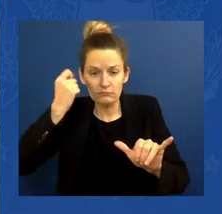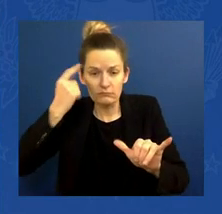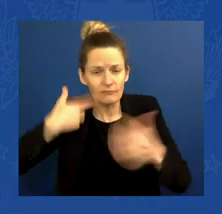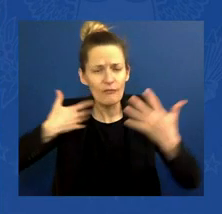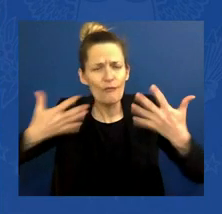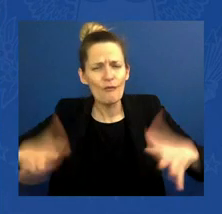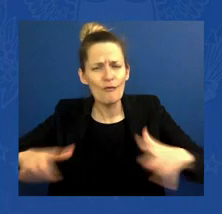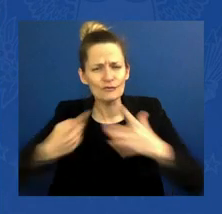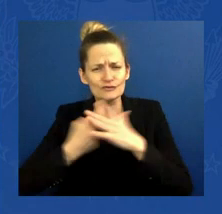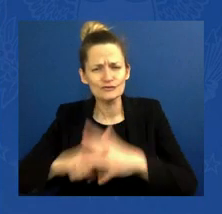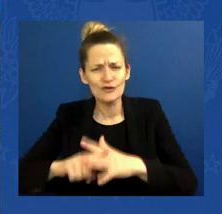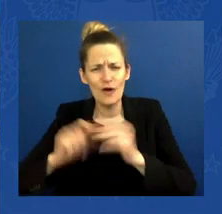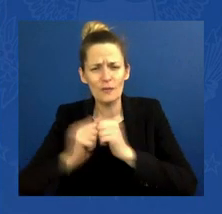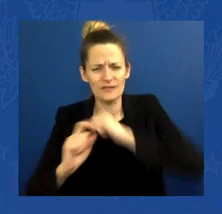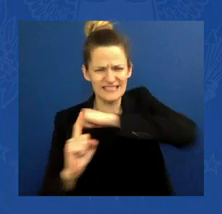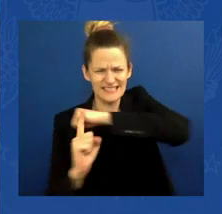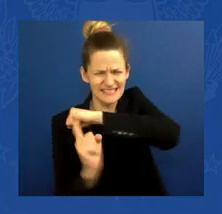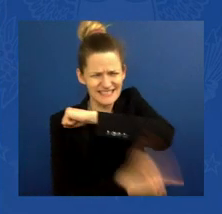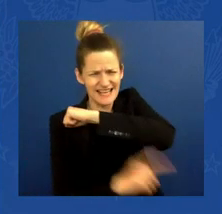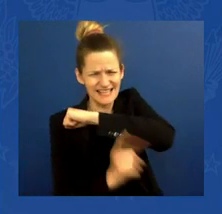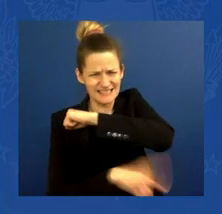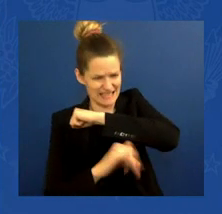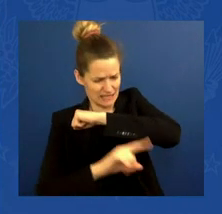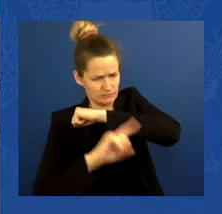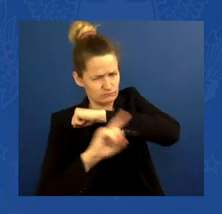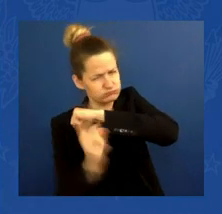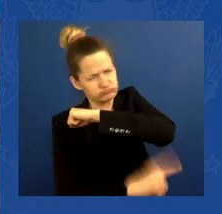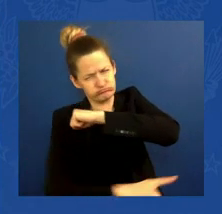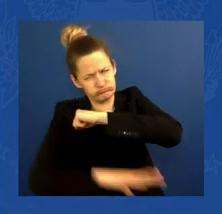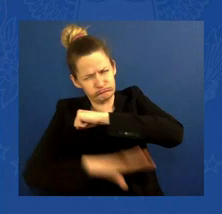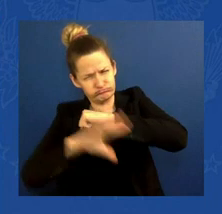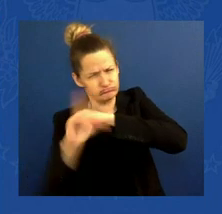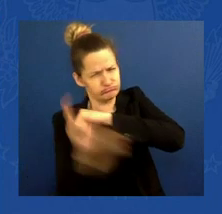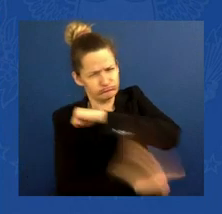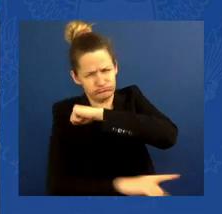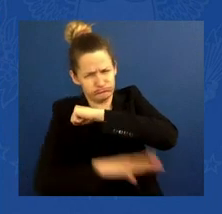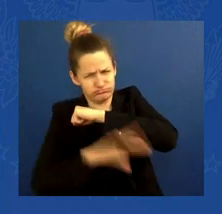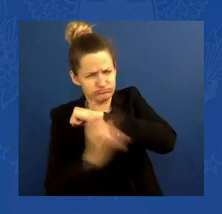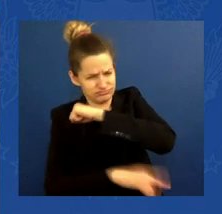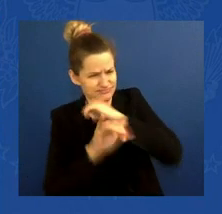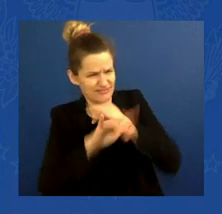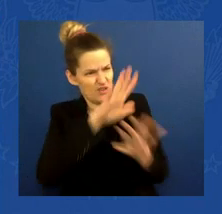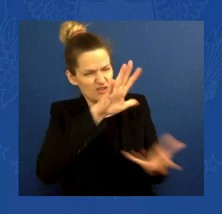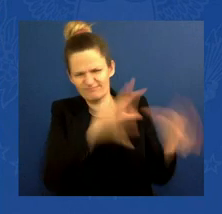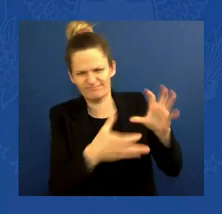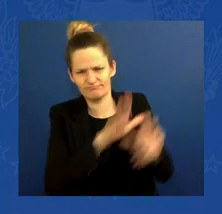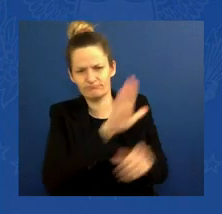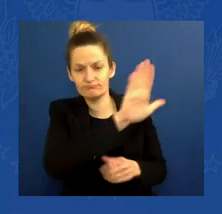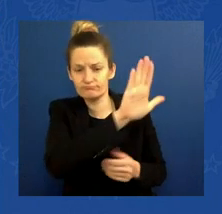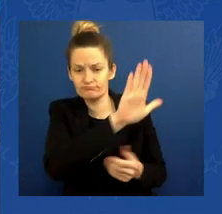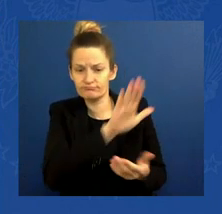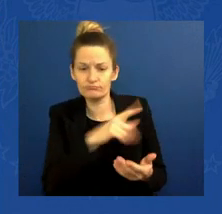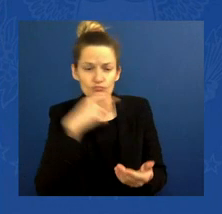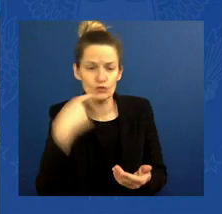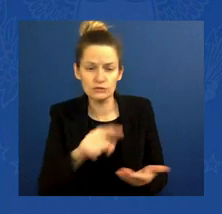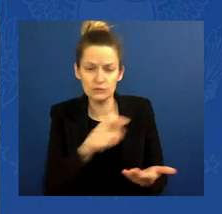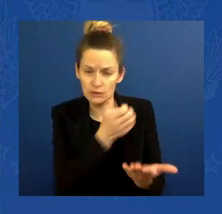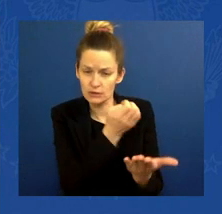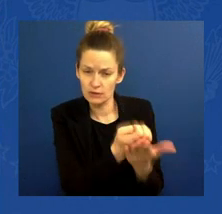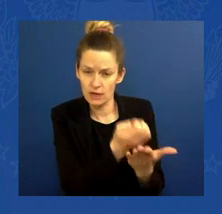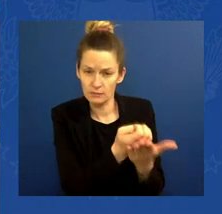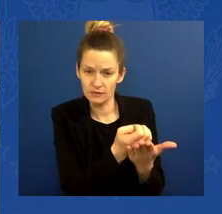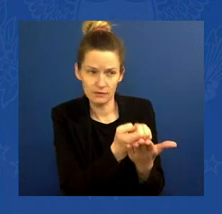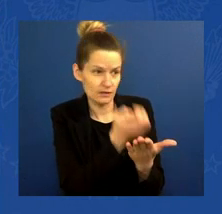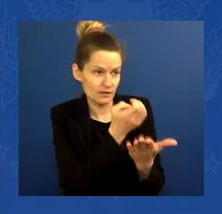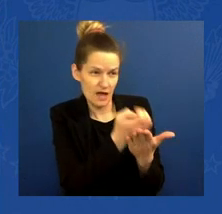painful over time with the entire NATO and EU behind us and many other countries. What's at stake here